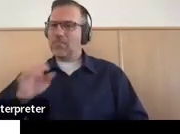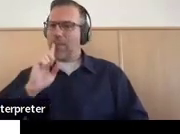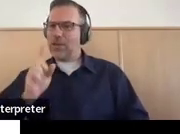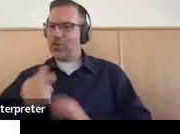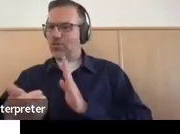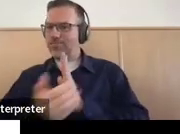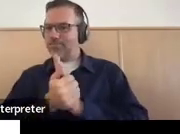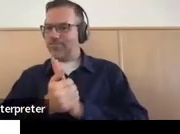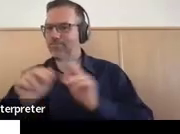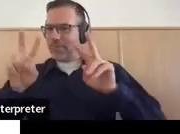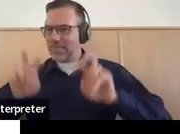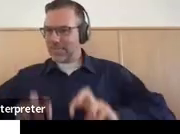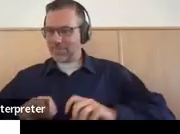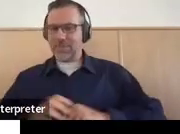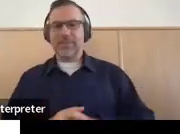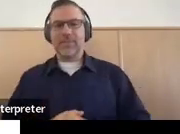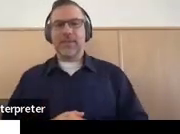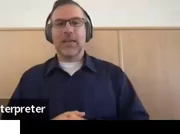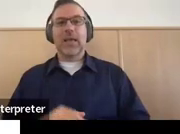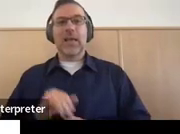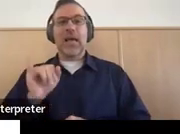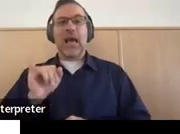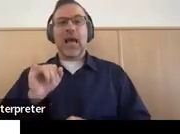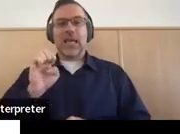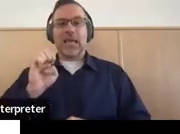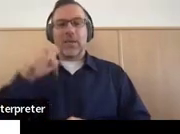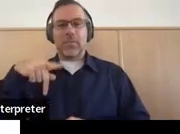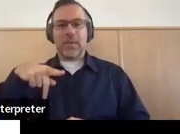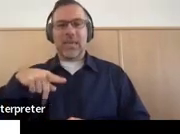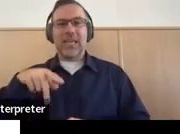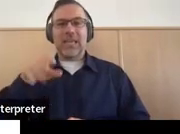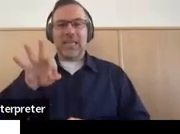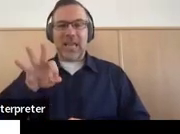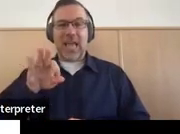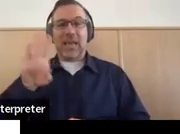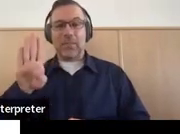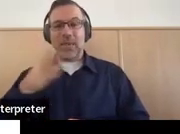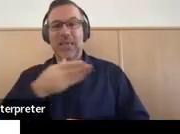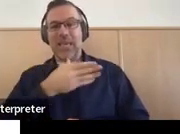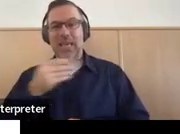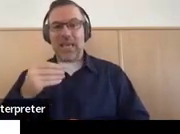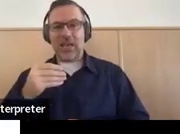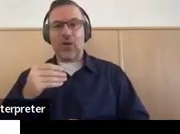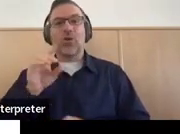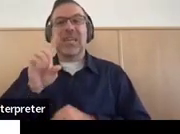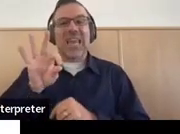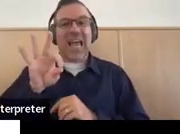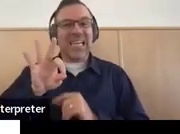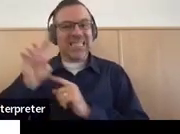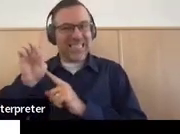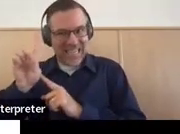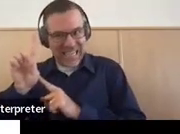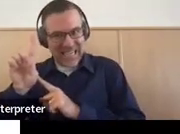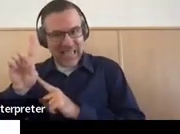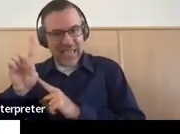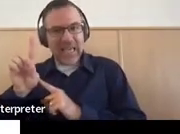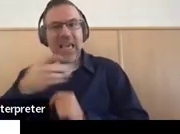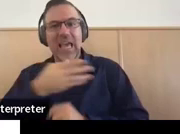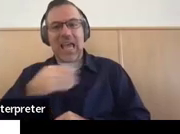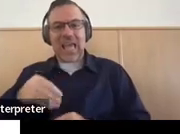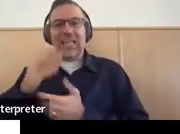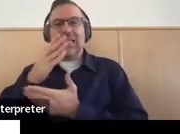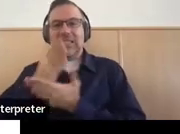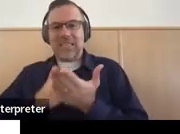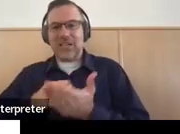The IEP 9D and section 5, we look for that alignment between the